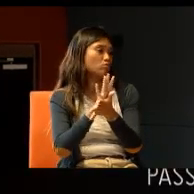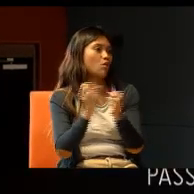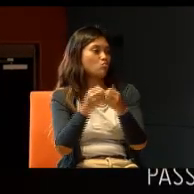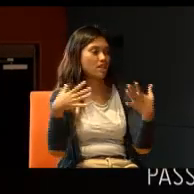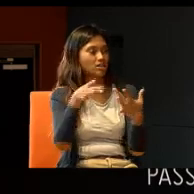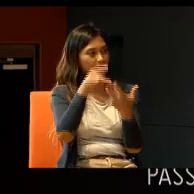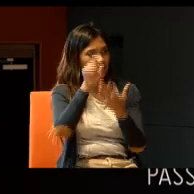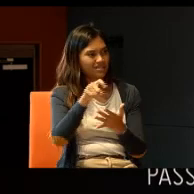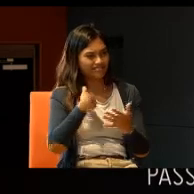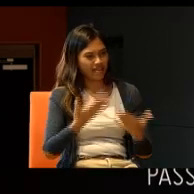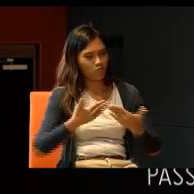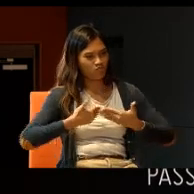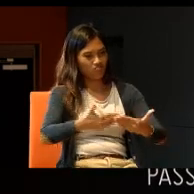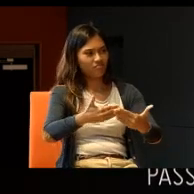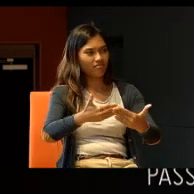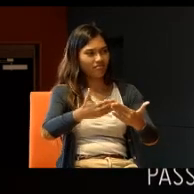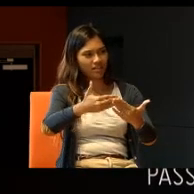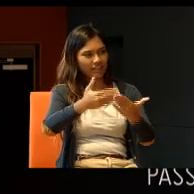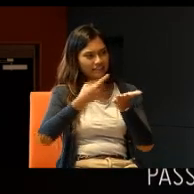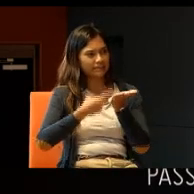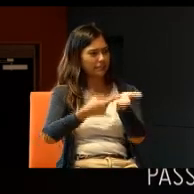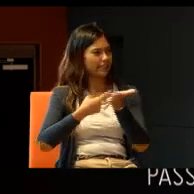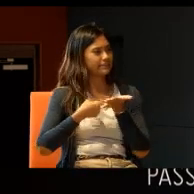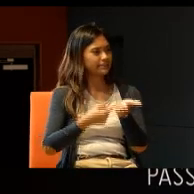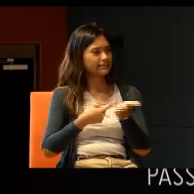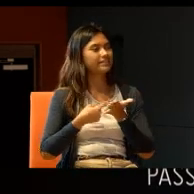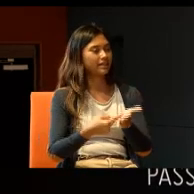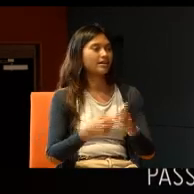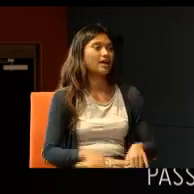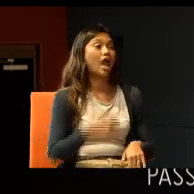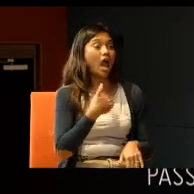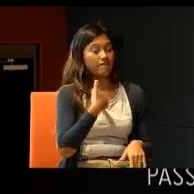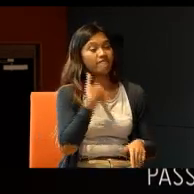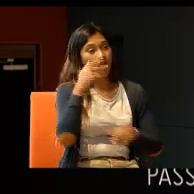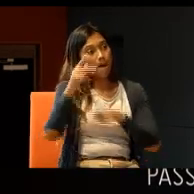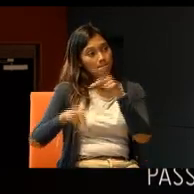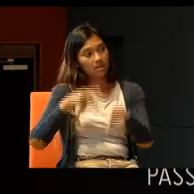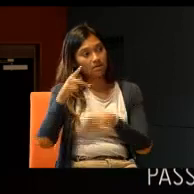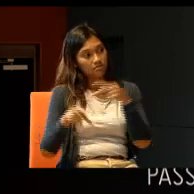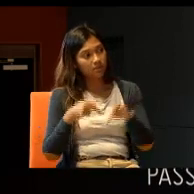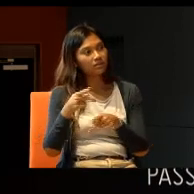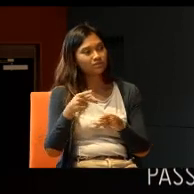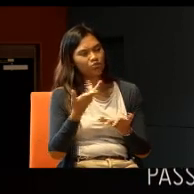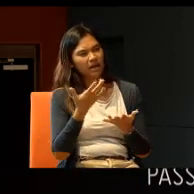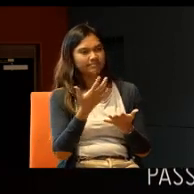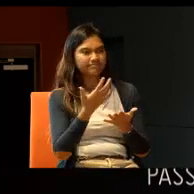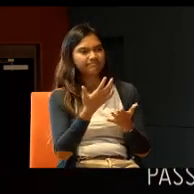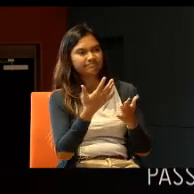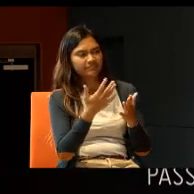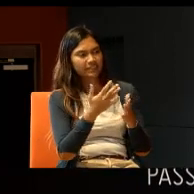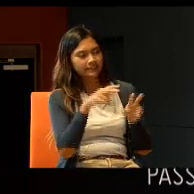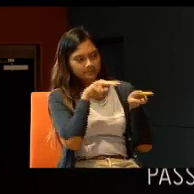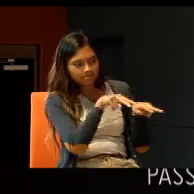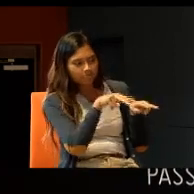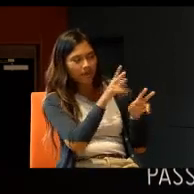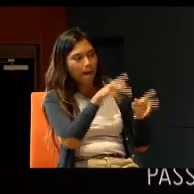It's an ongoing debate, right? Now, there are people who are critical, of the Pathlight school experiment, but